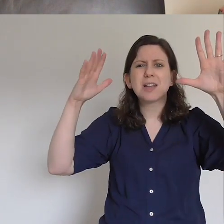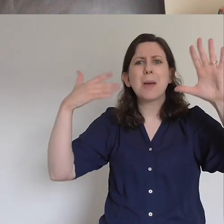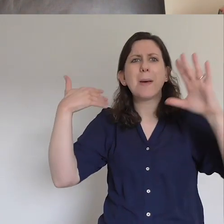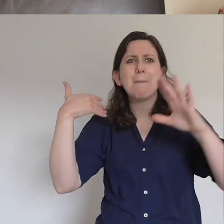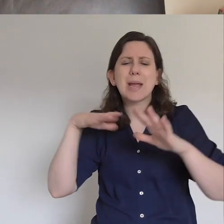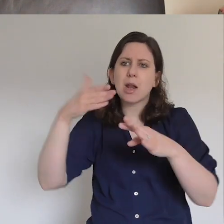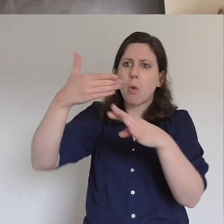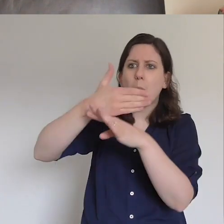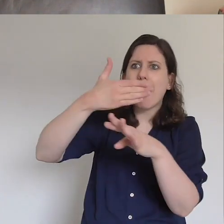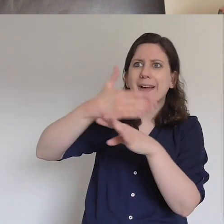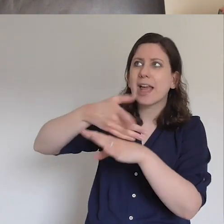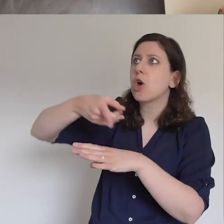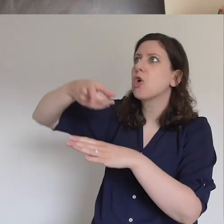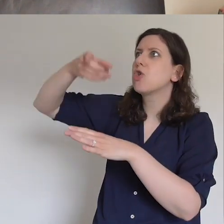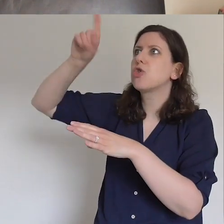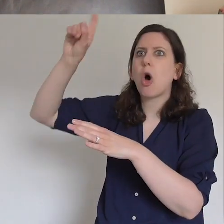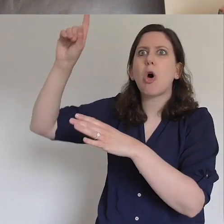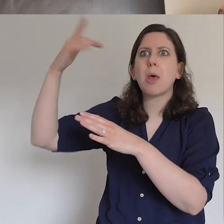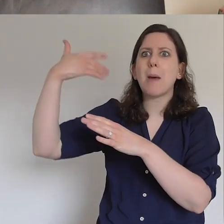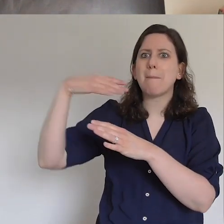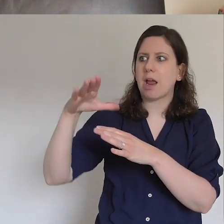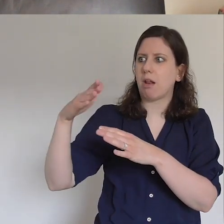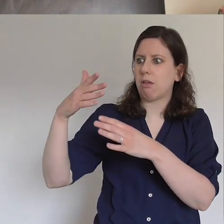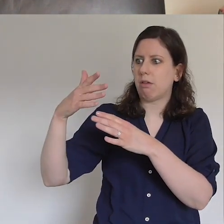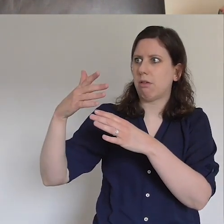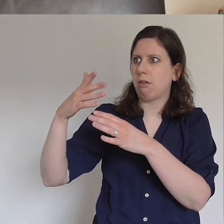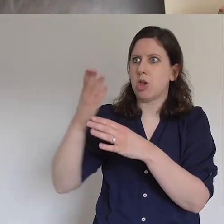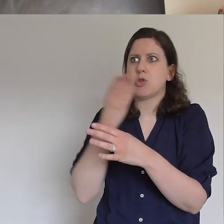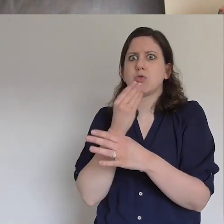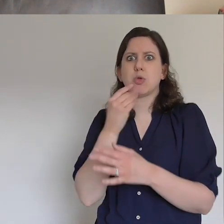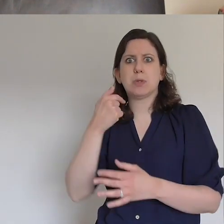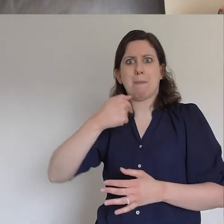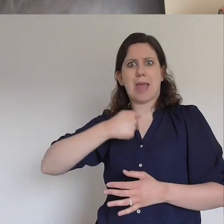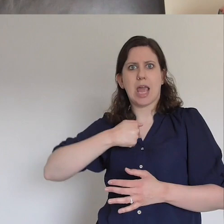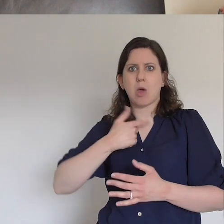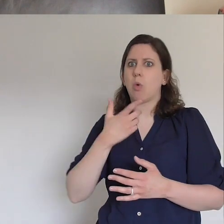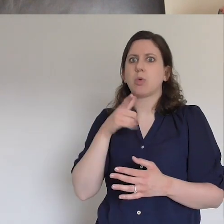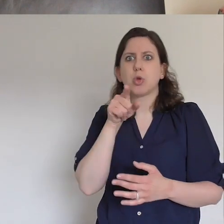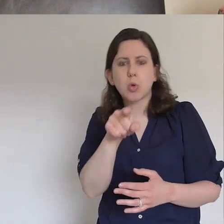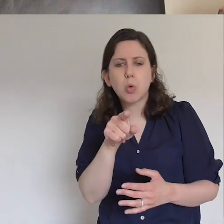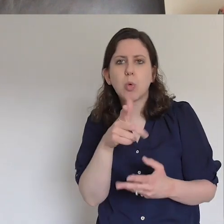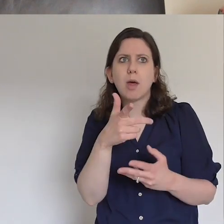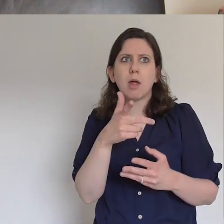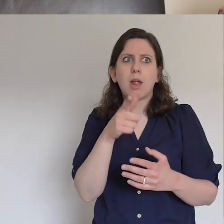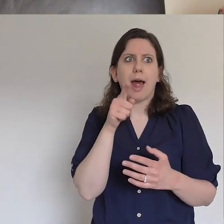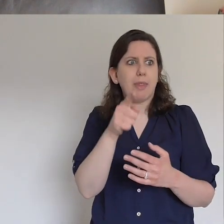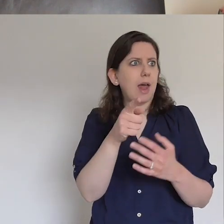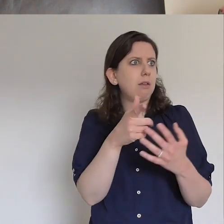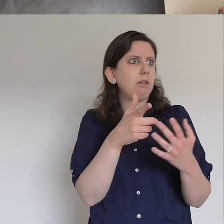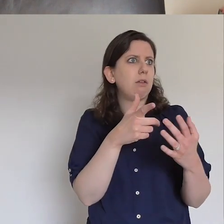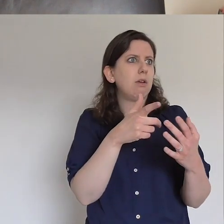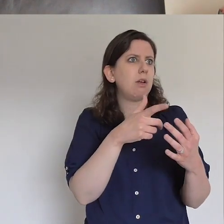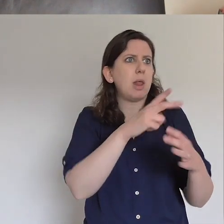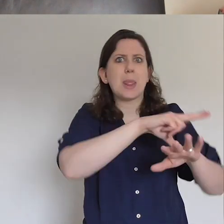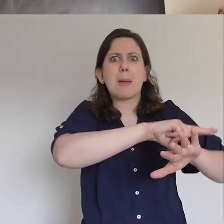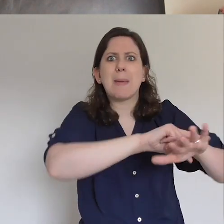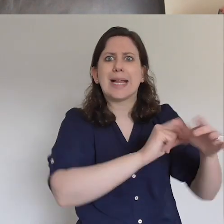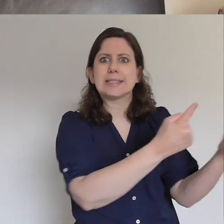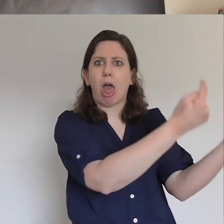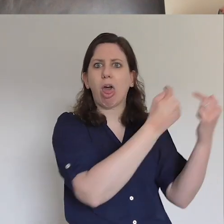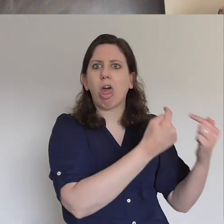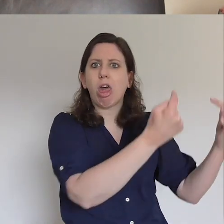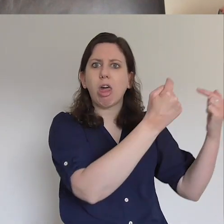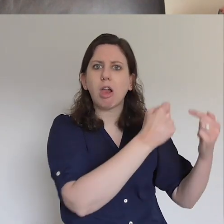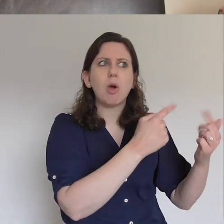Imagine that God is using you in such a way that you're in trouble with the authorities. I mean, what does that even look like? Have you been in trouble,